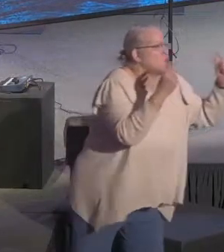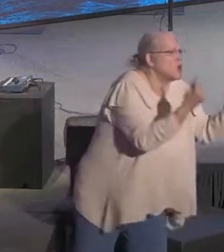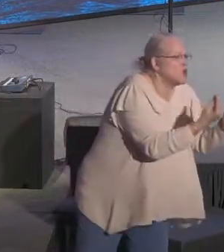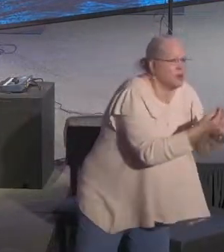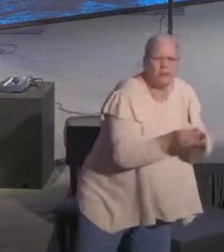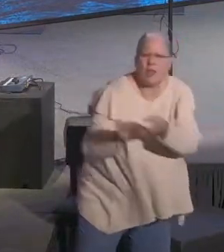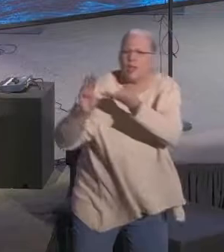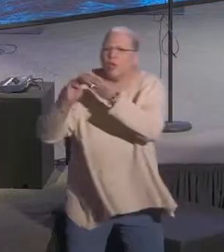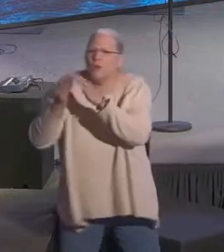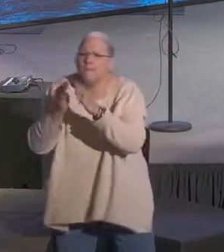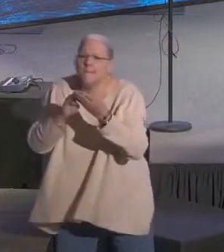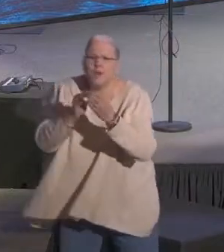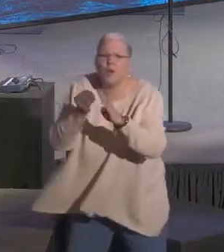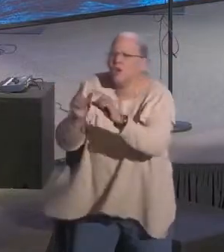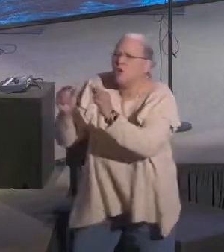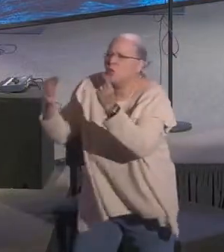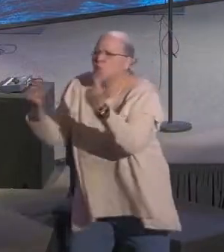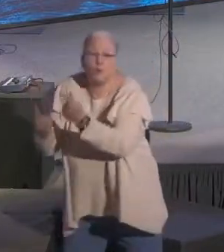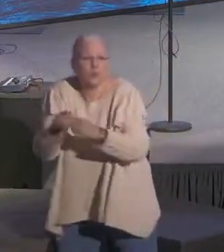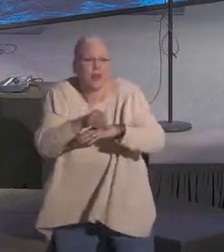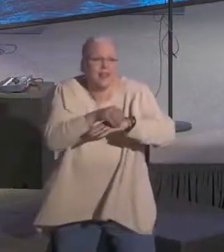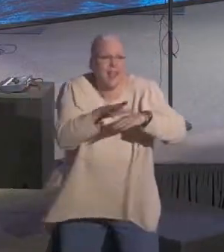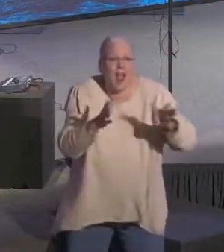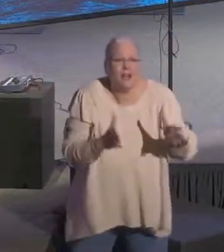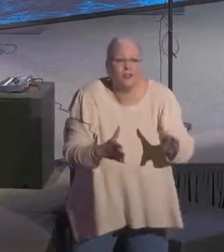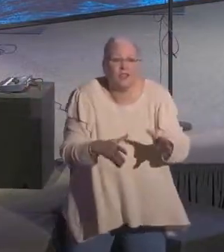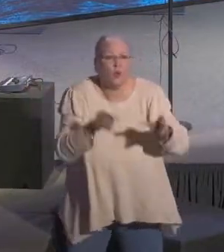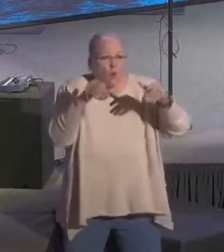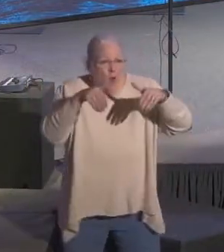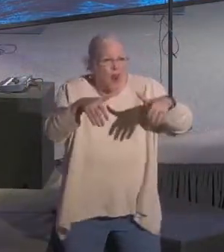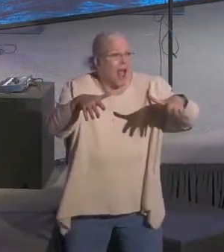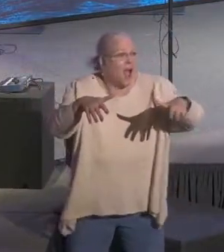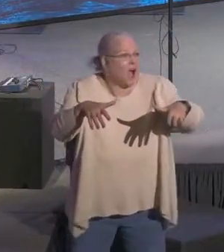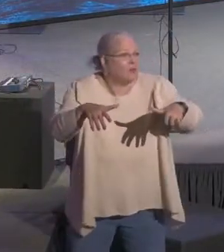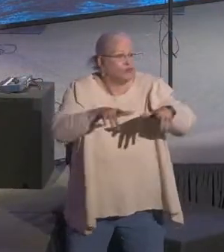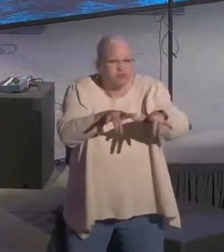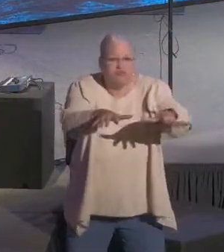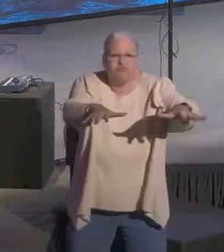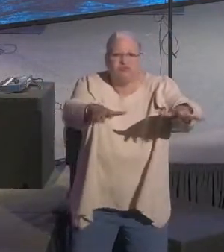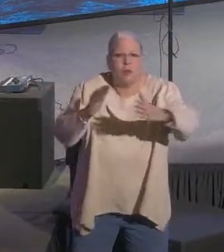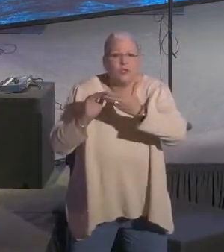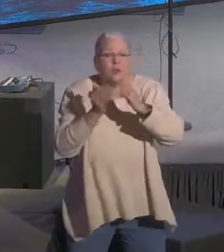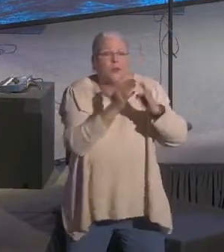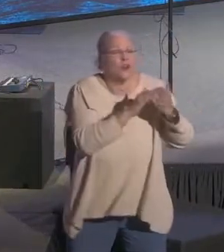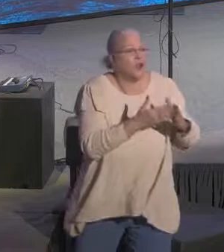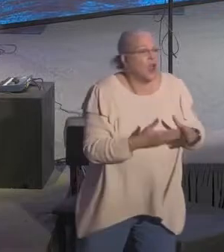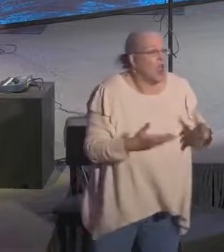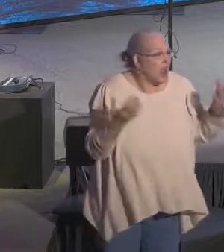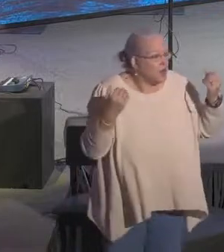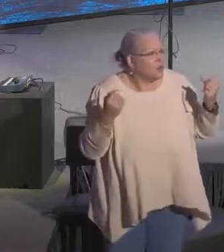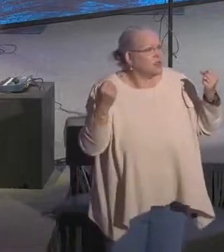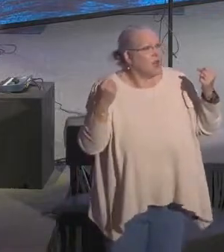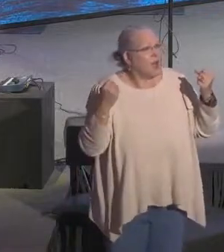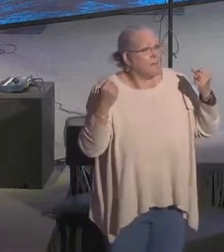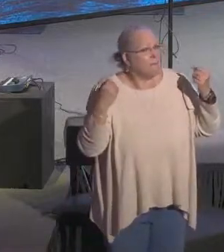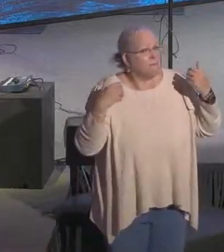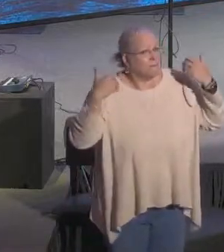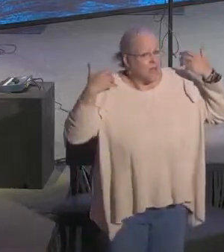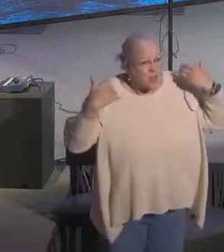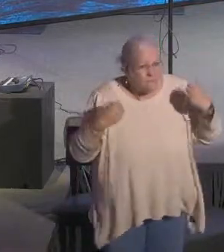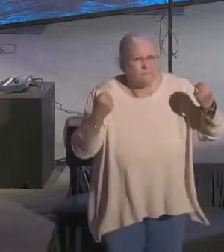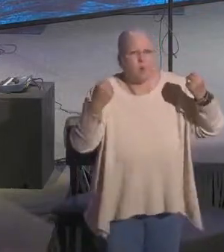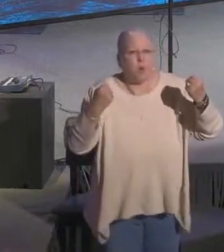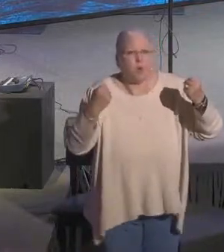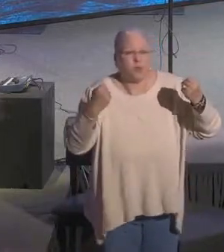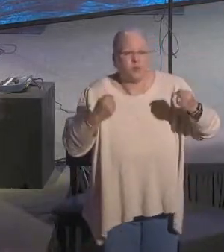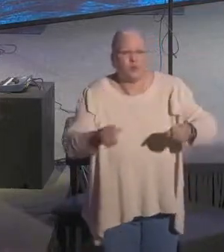gatherings, and we got people counseling, and we went out into the community, and we really stepped up, and we did something as a church that we tried to be part of the